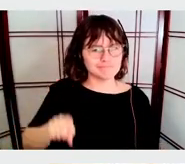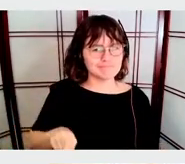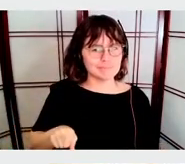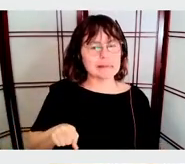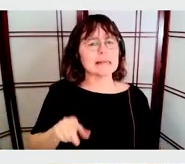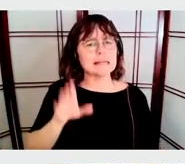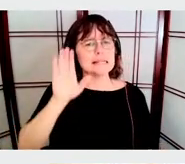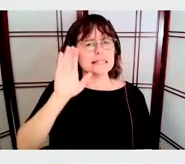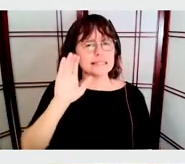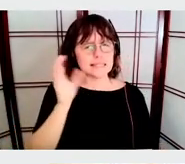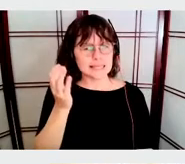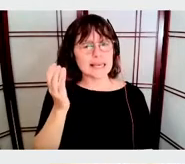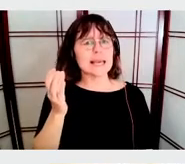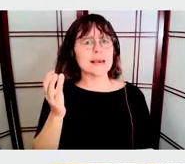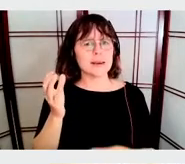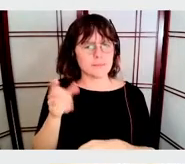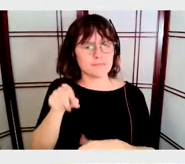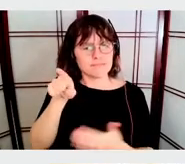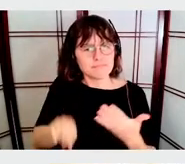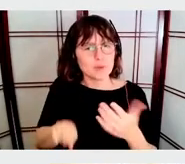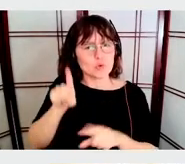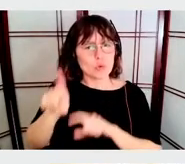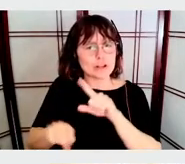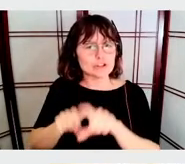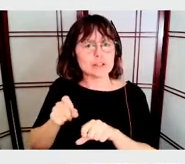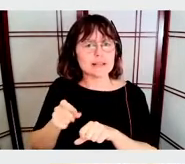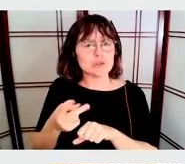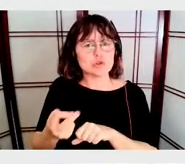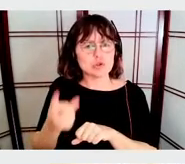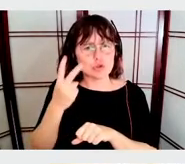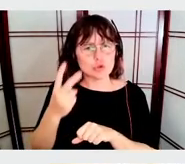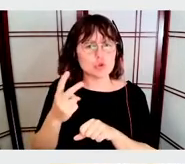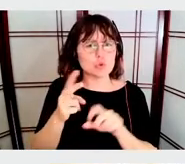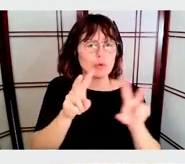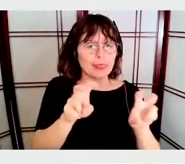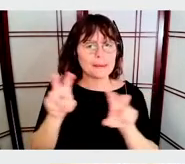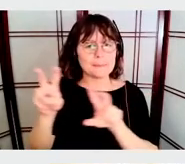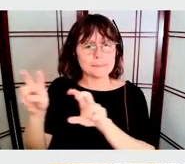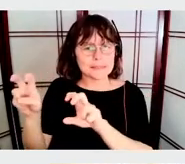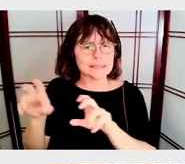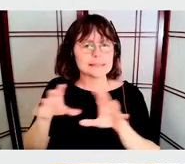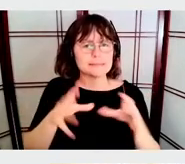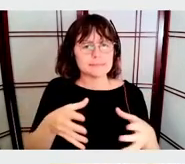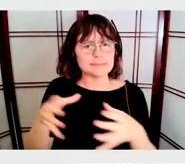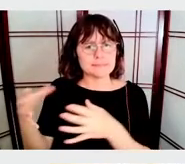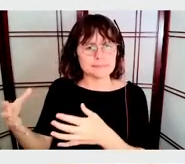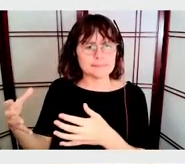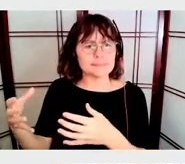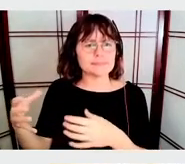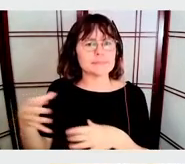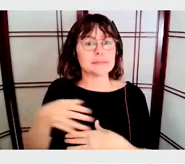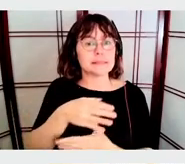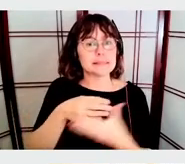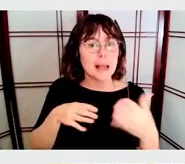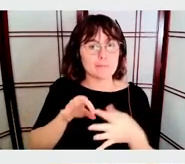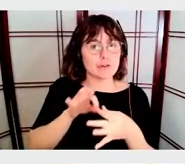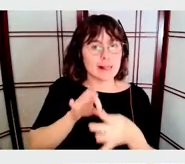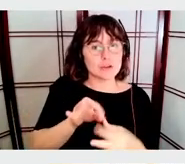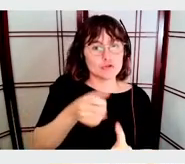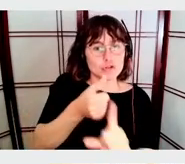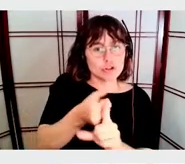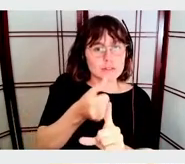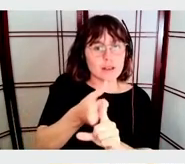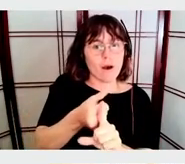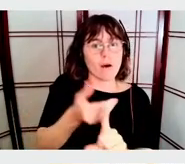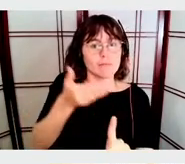uh, distinct areas. Some of the questions are asking about, uh, you and your background. And